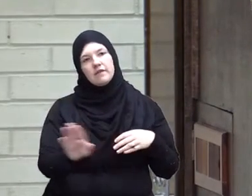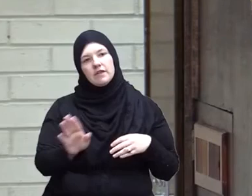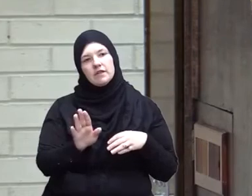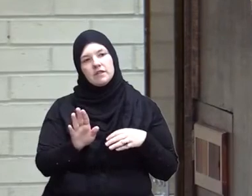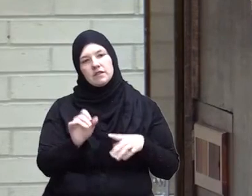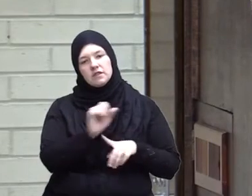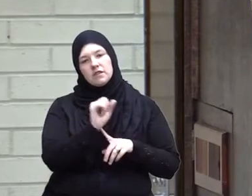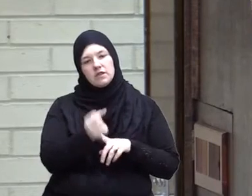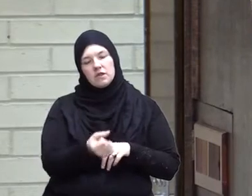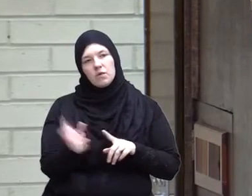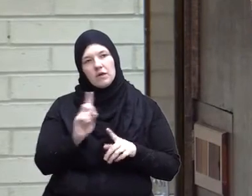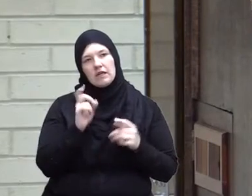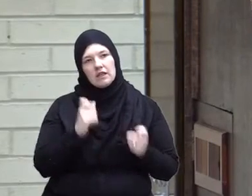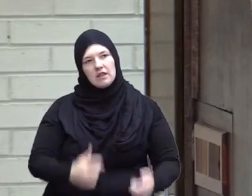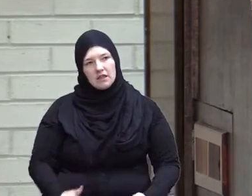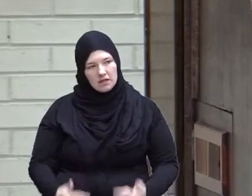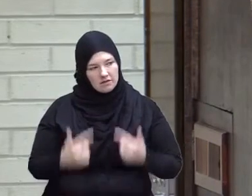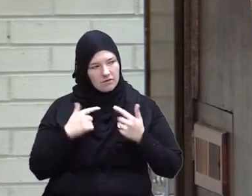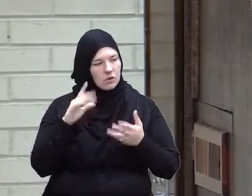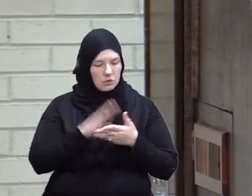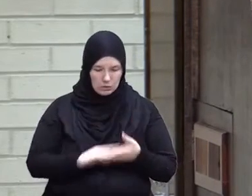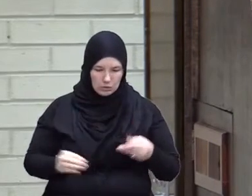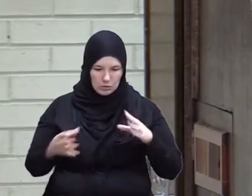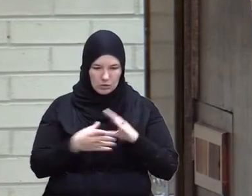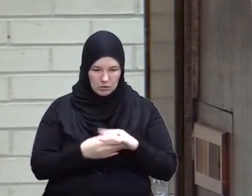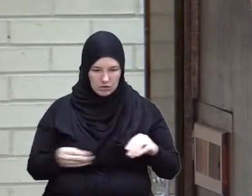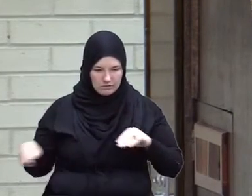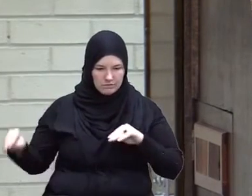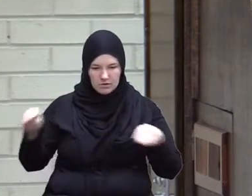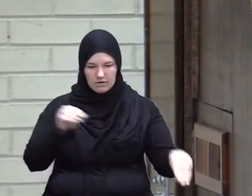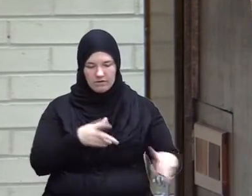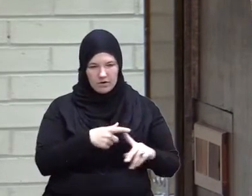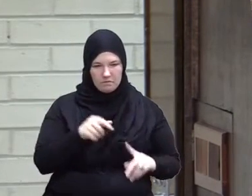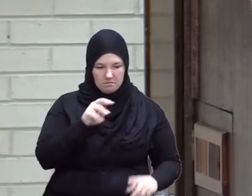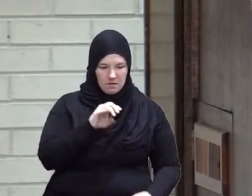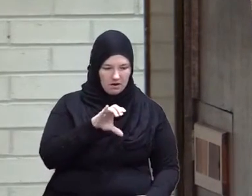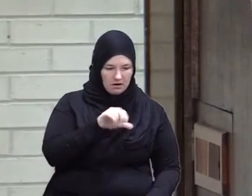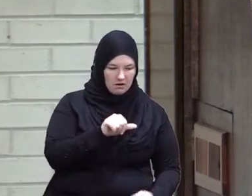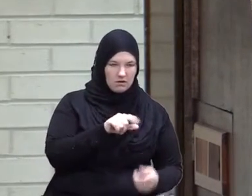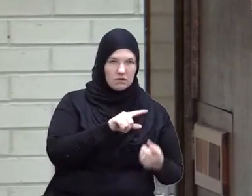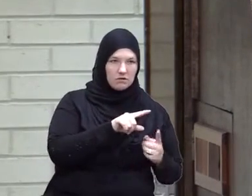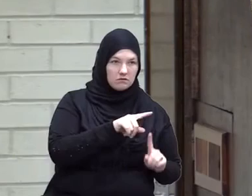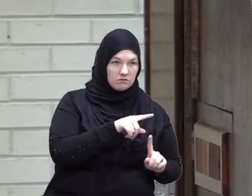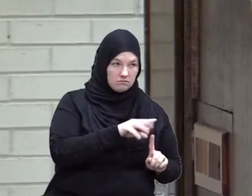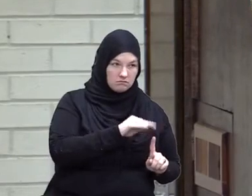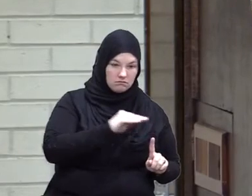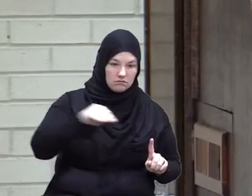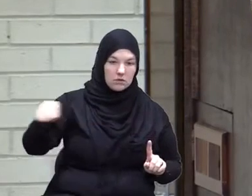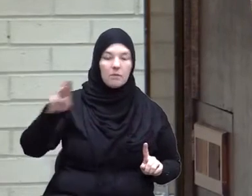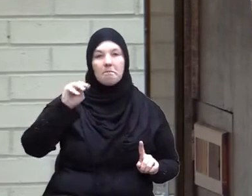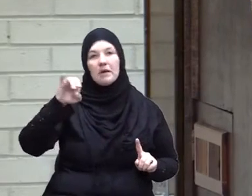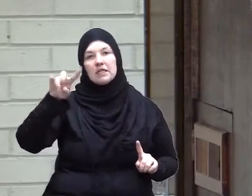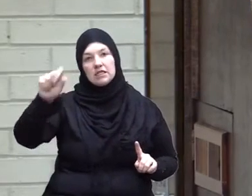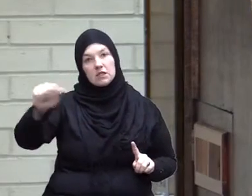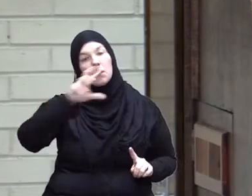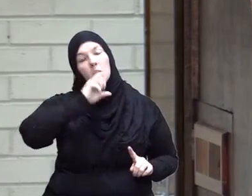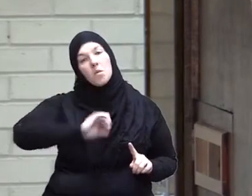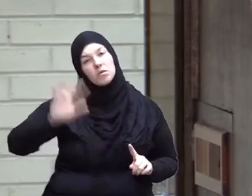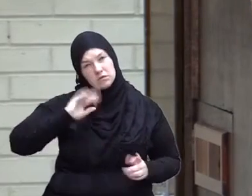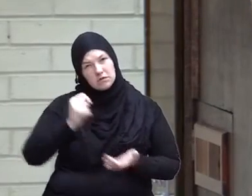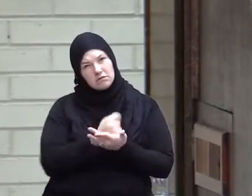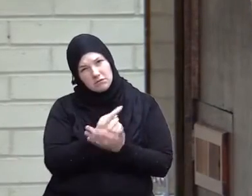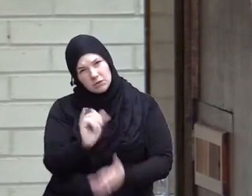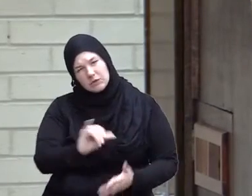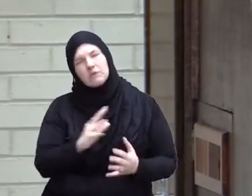in which they live the story of the migration from Mecca to Medina is in the Old Testament and there is